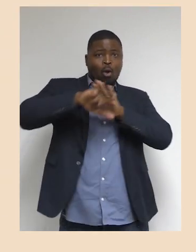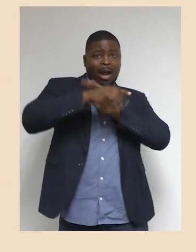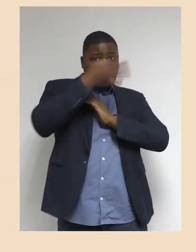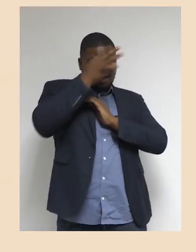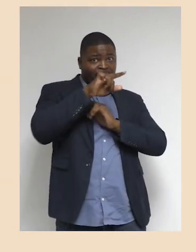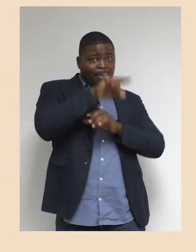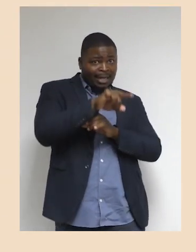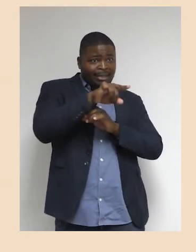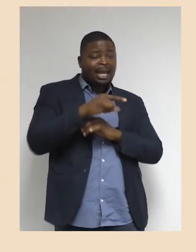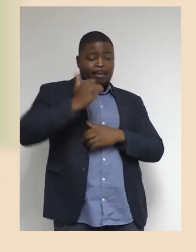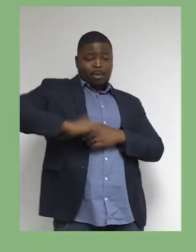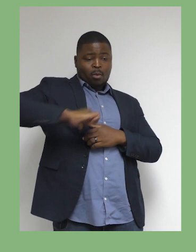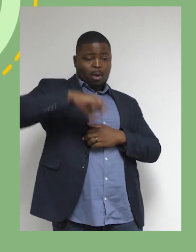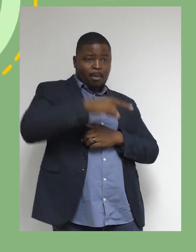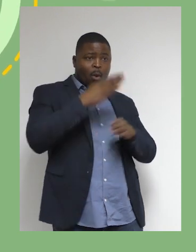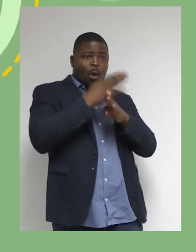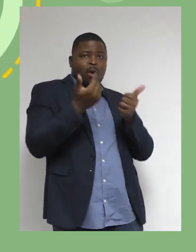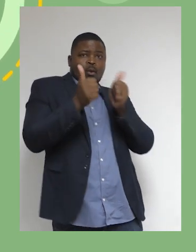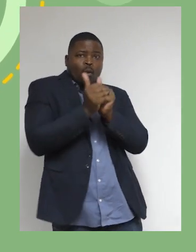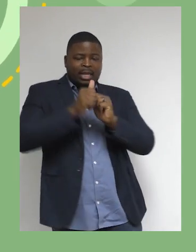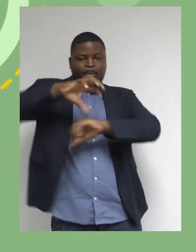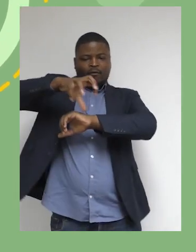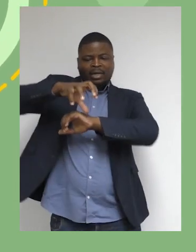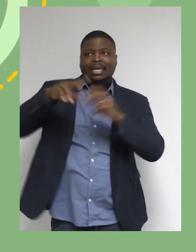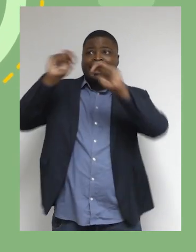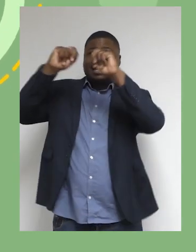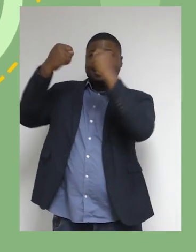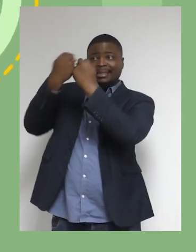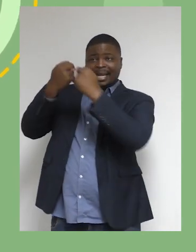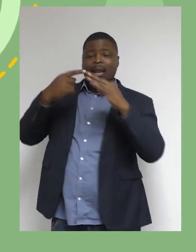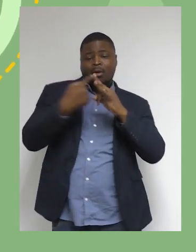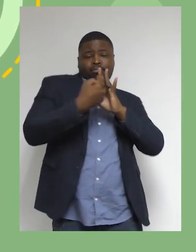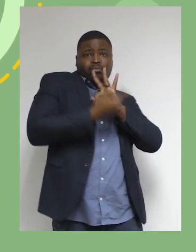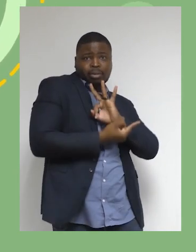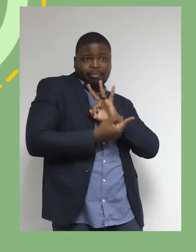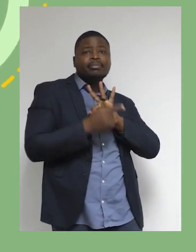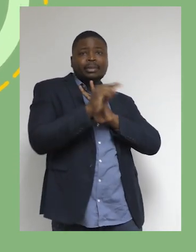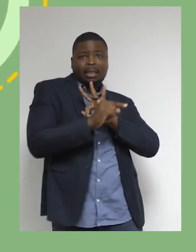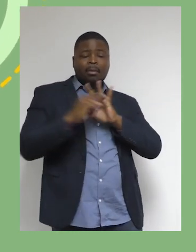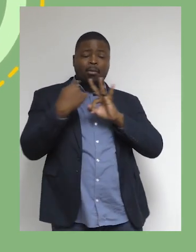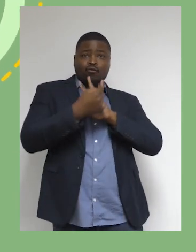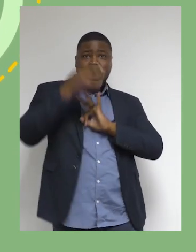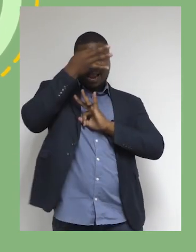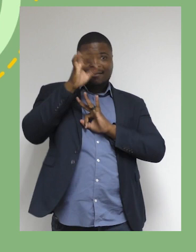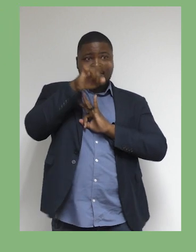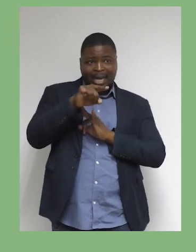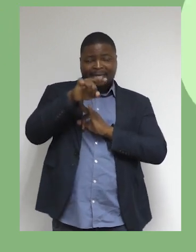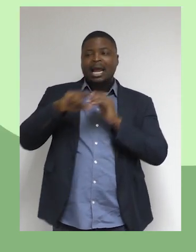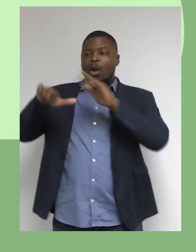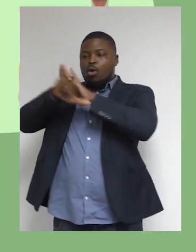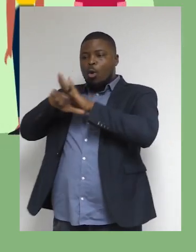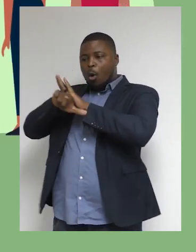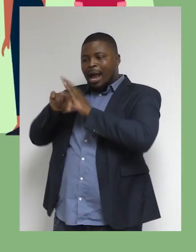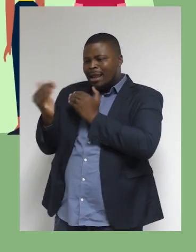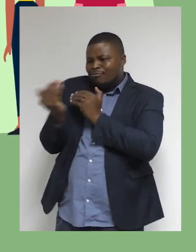the local sphere of government which together with the national and provincial spheres encompass the three spheres of government and